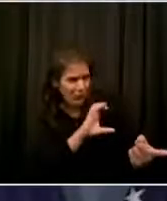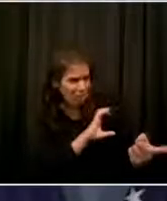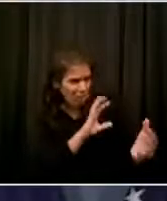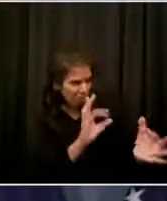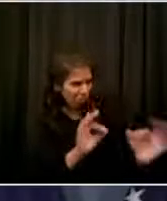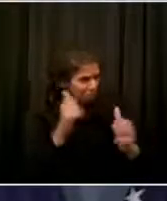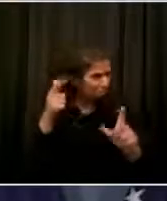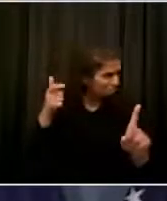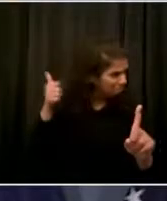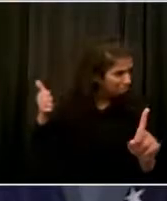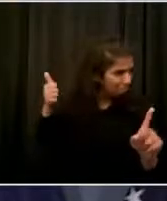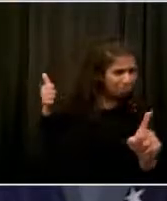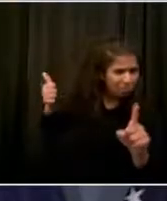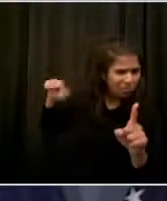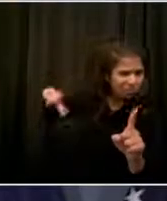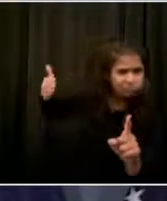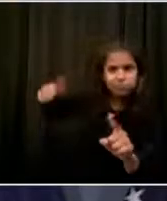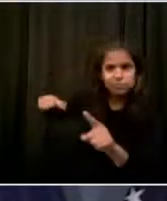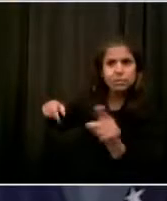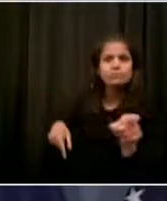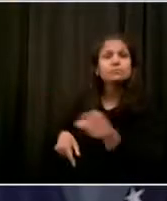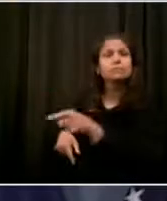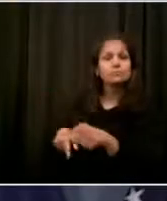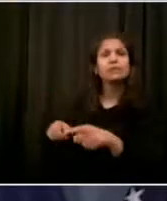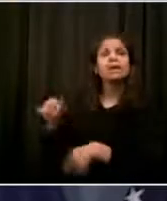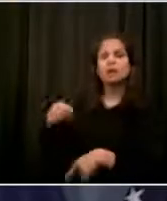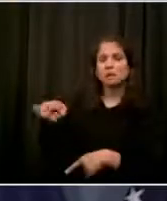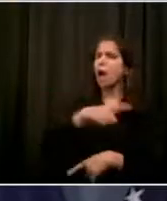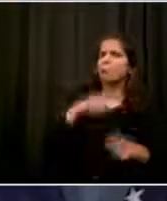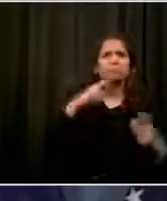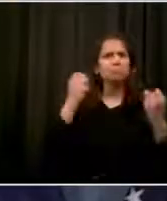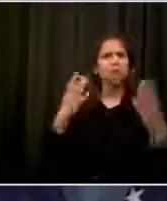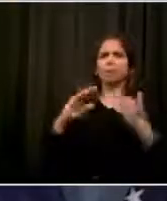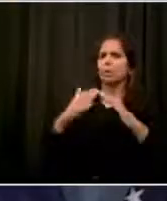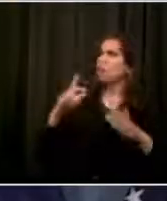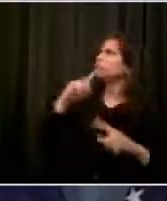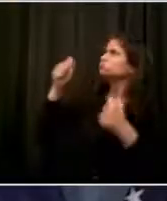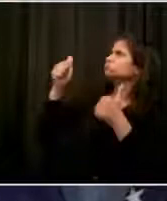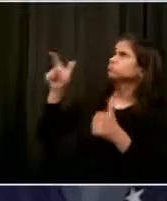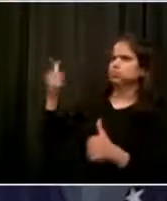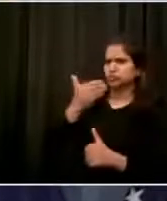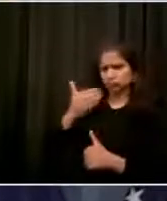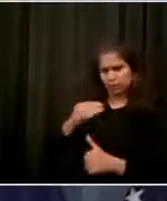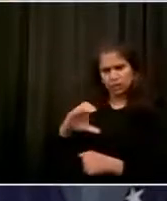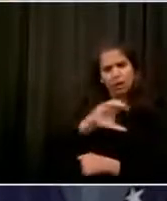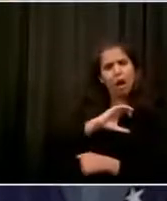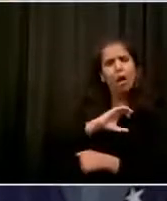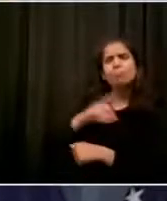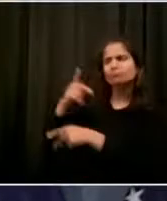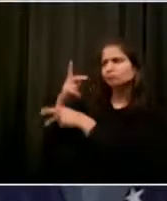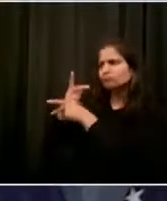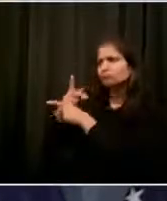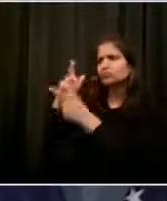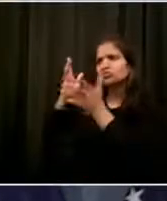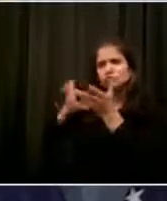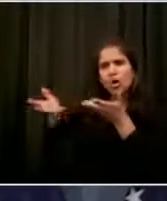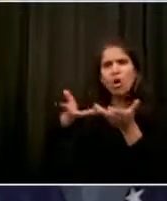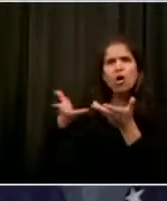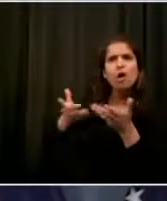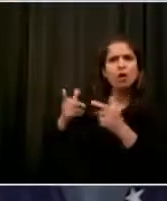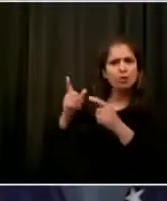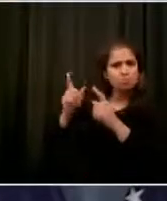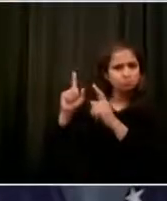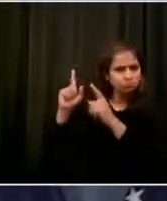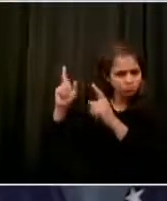that human reality. We're all in this together, and that was impossible. When things like stop and frisk existed in this city, you couldn't have